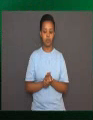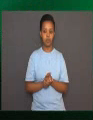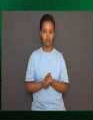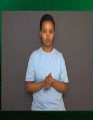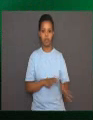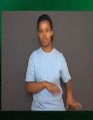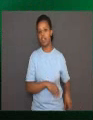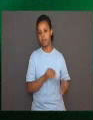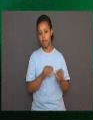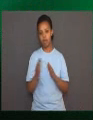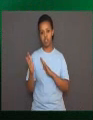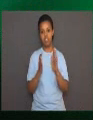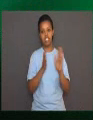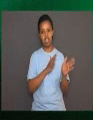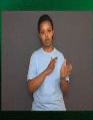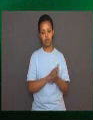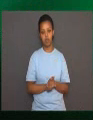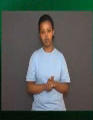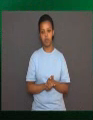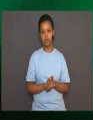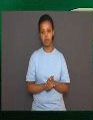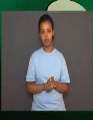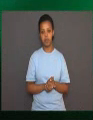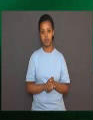Students, let's get ready.